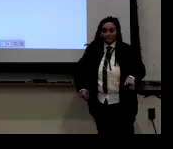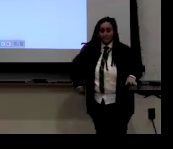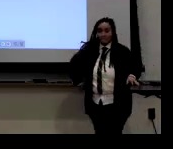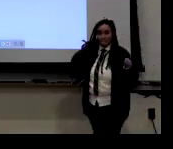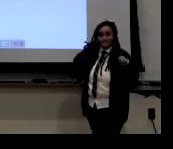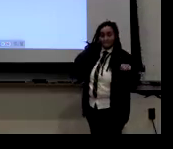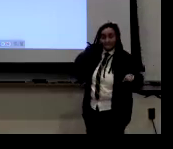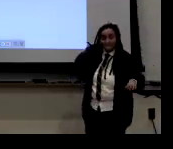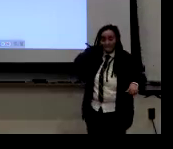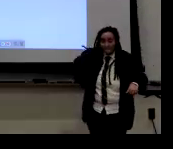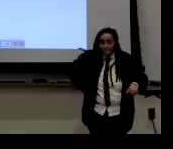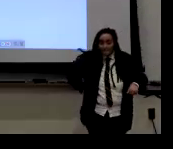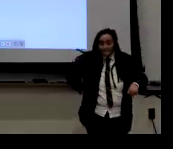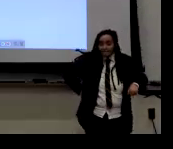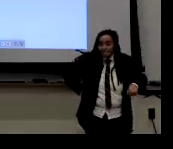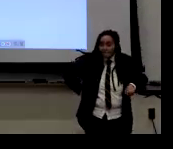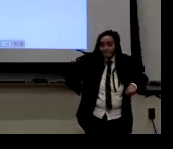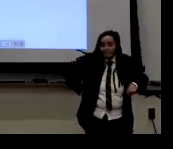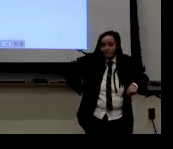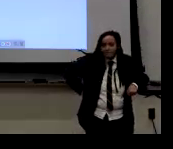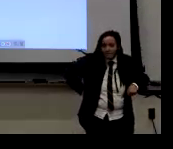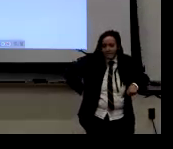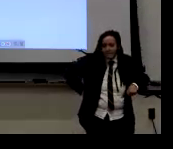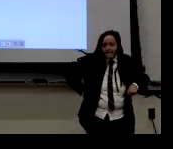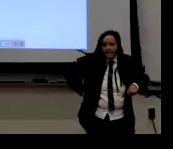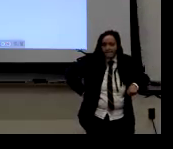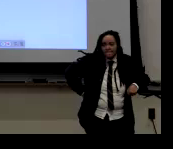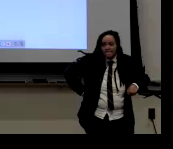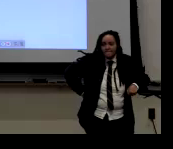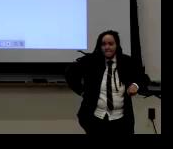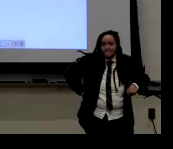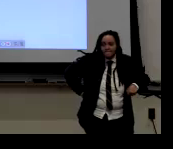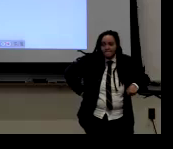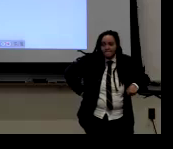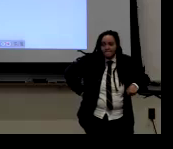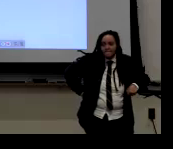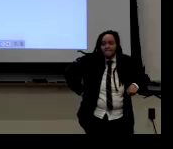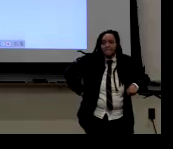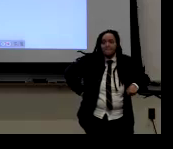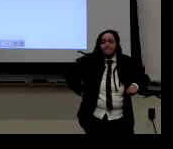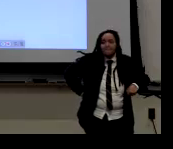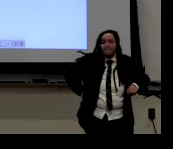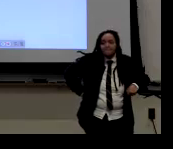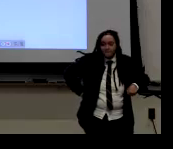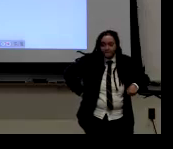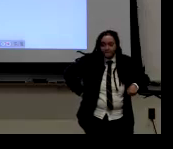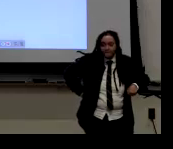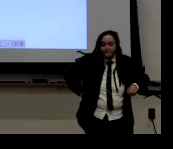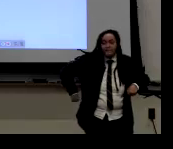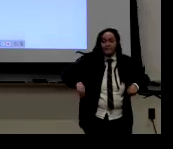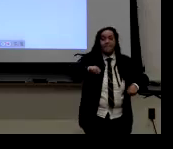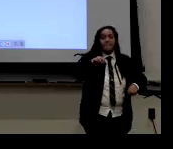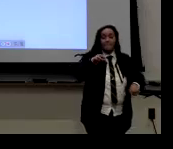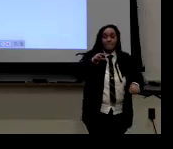sign languages other than ASL and if they're similar or what some of the differences might be.